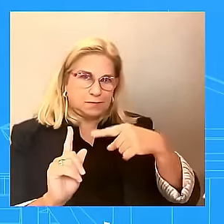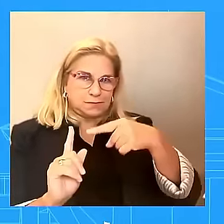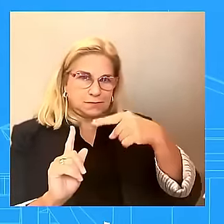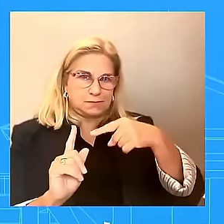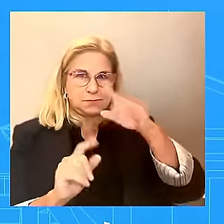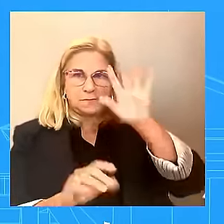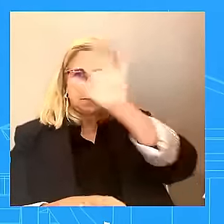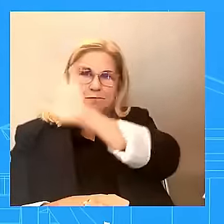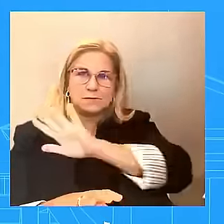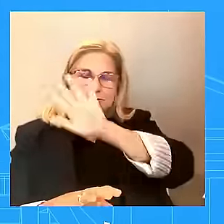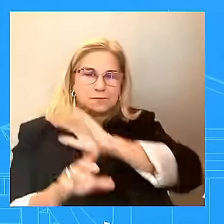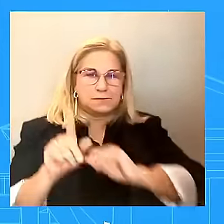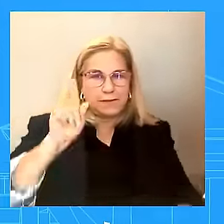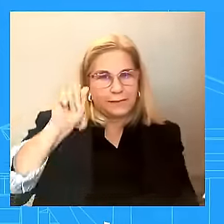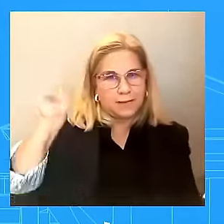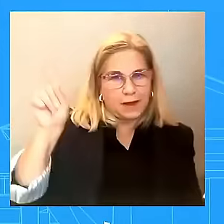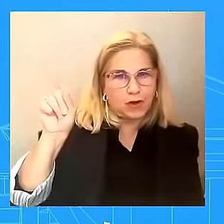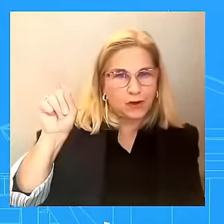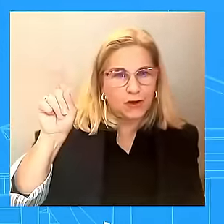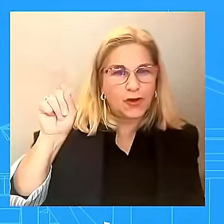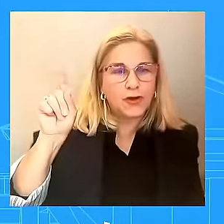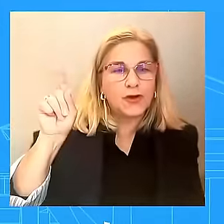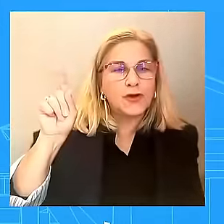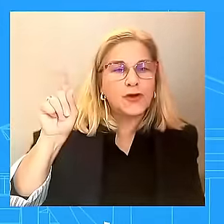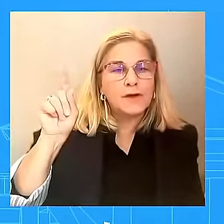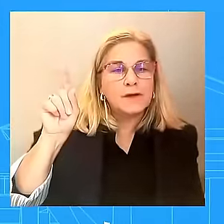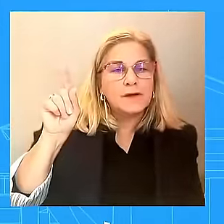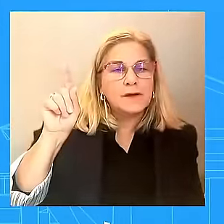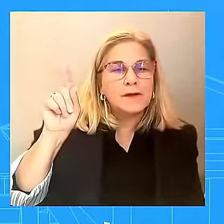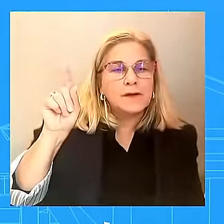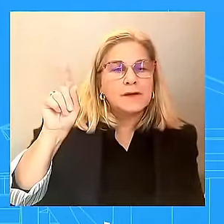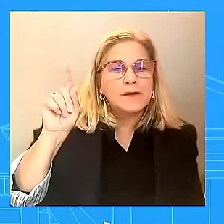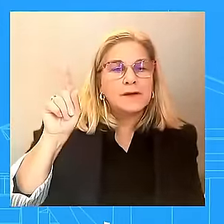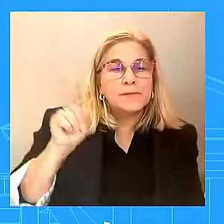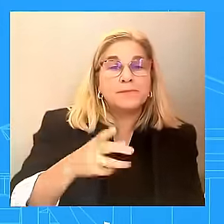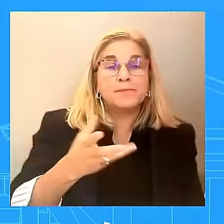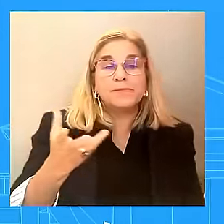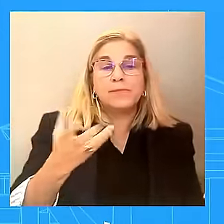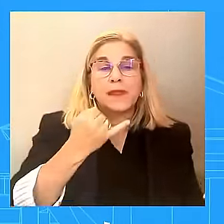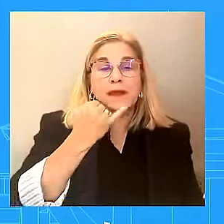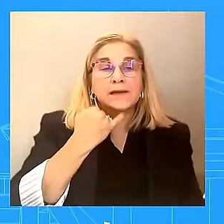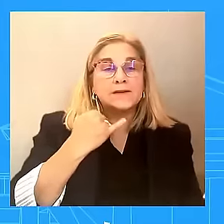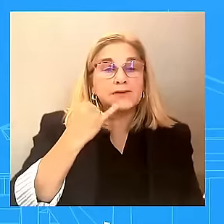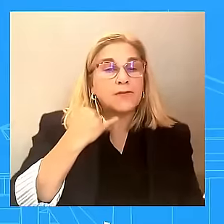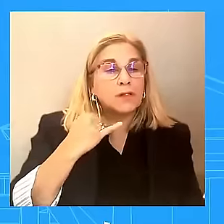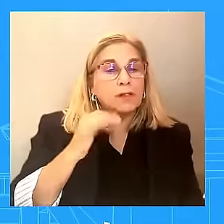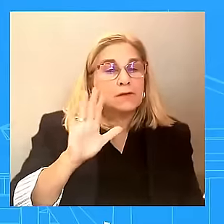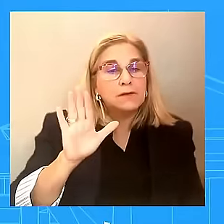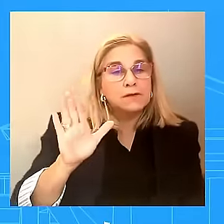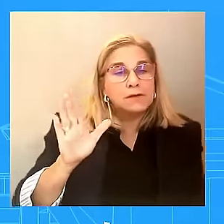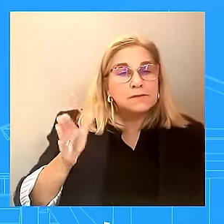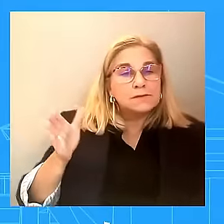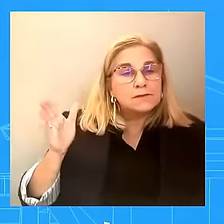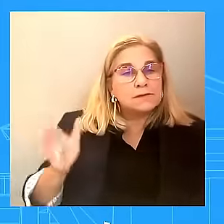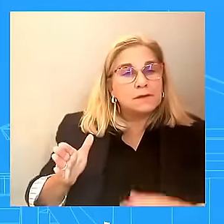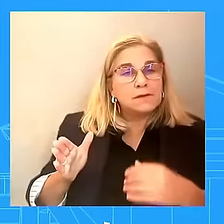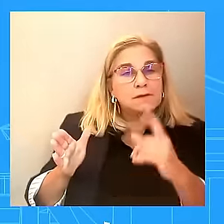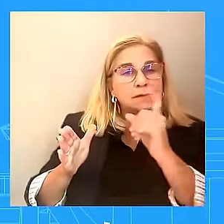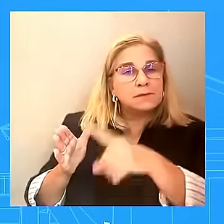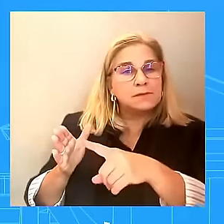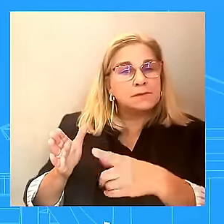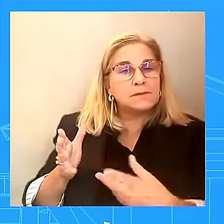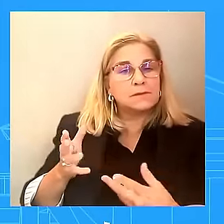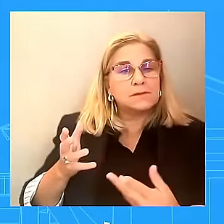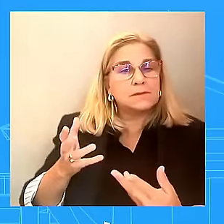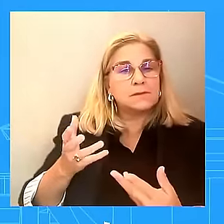and the expectation last night as it was shared by senior U.S. officials was that the two sides would agree to this